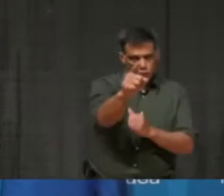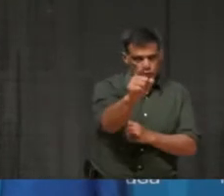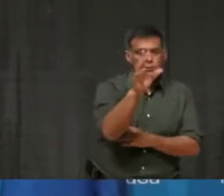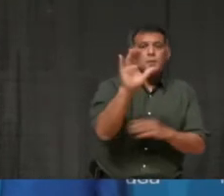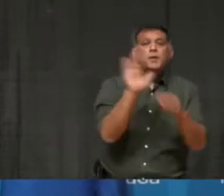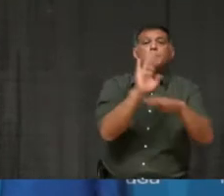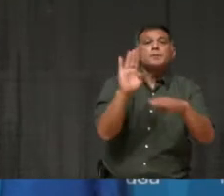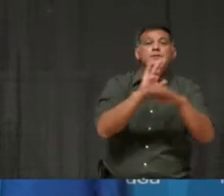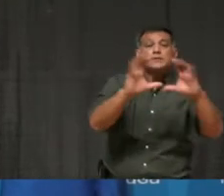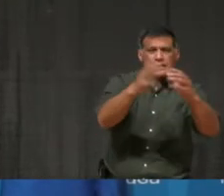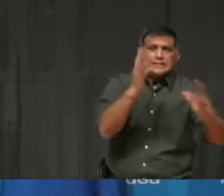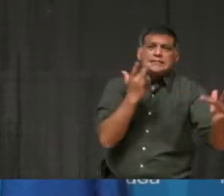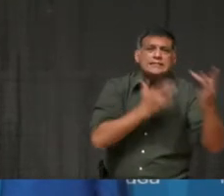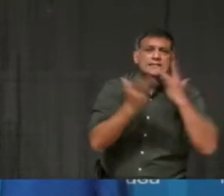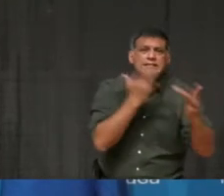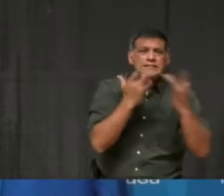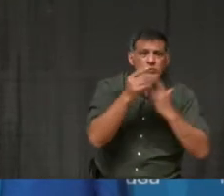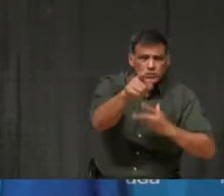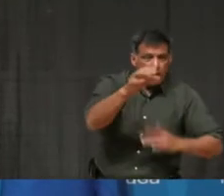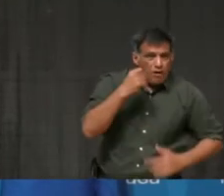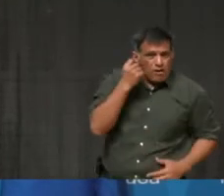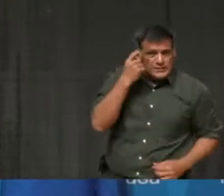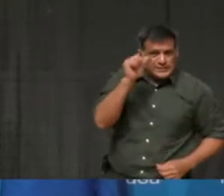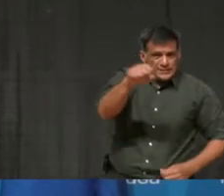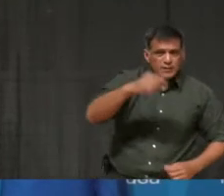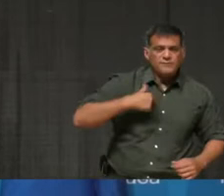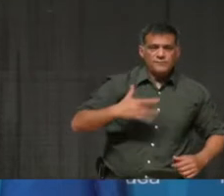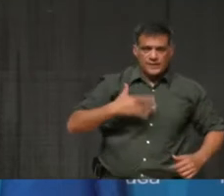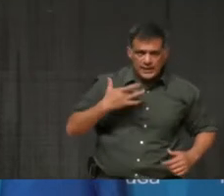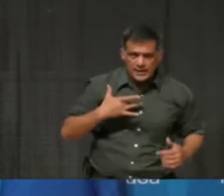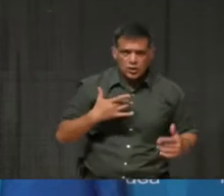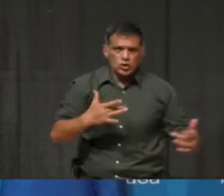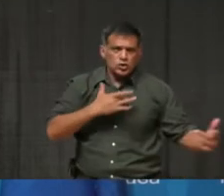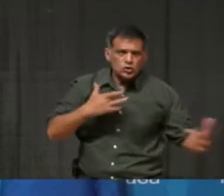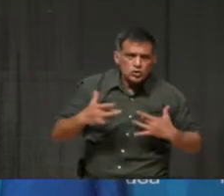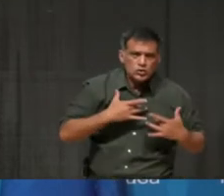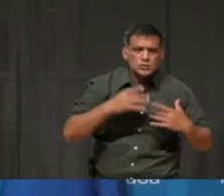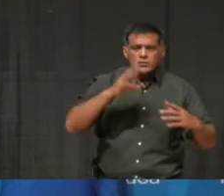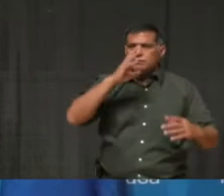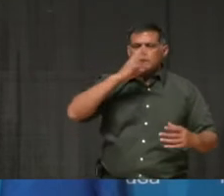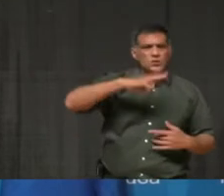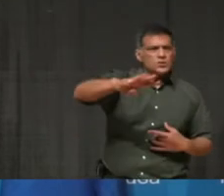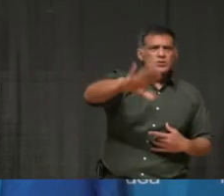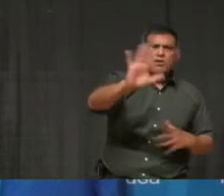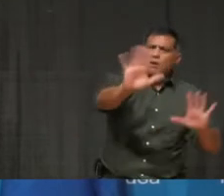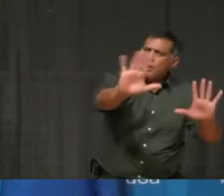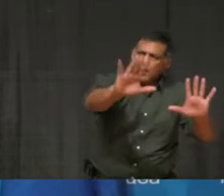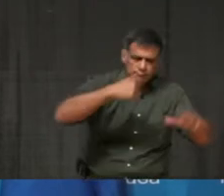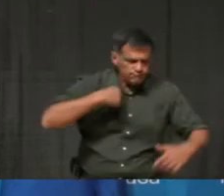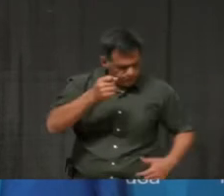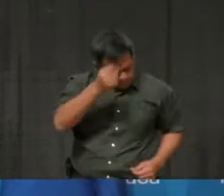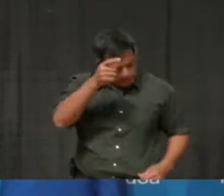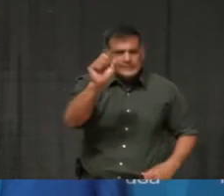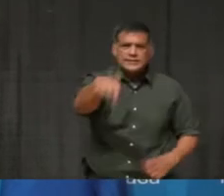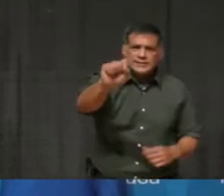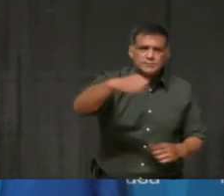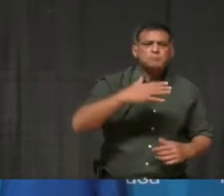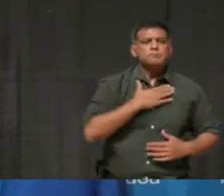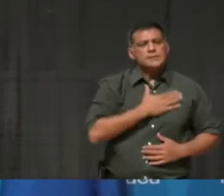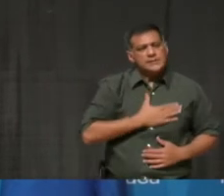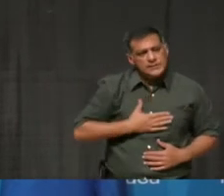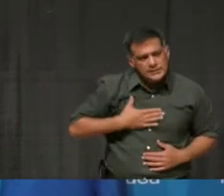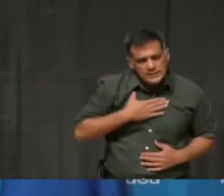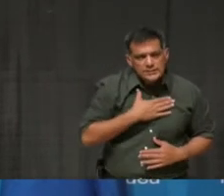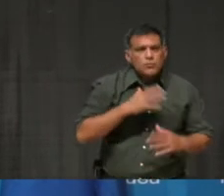why you feel your concerns haven't been addressed. And I encourage you to please apply for all the federal